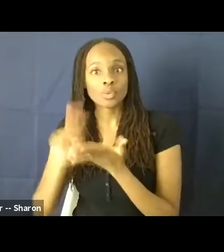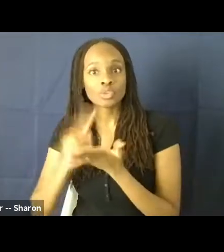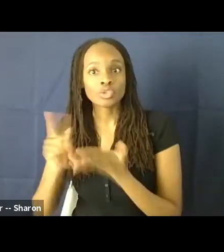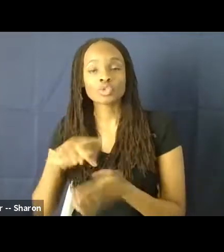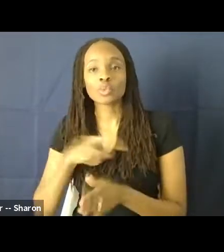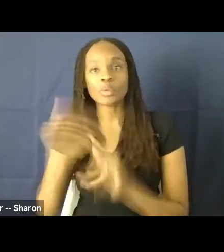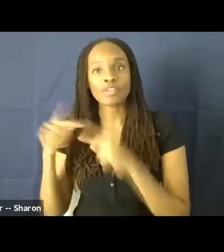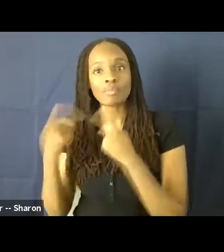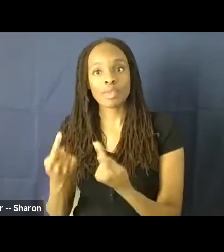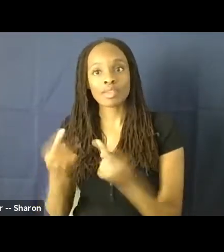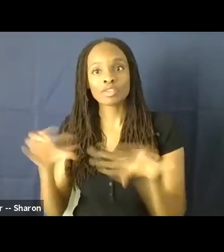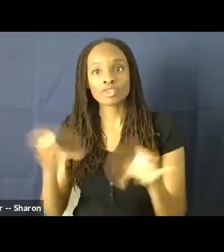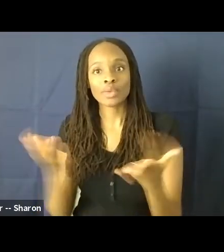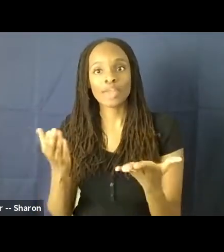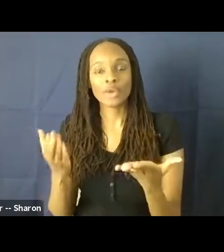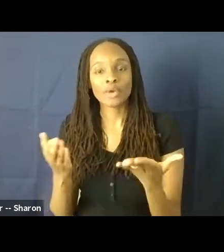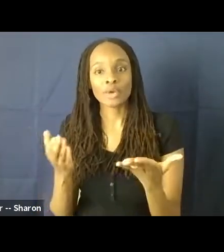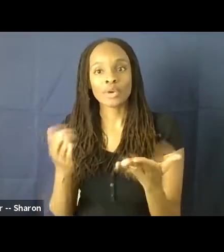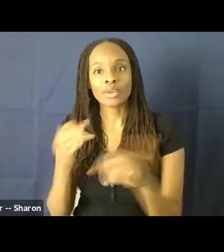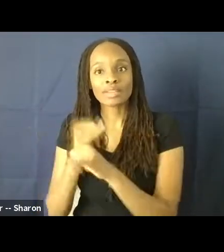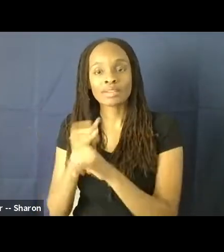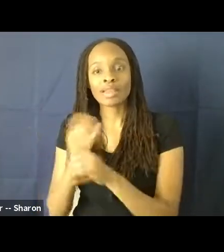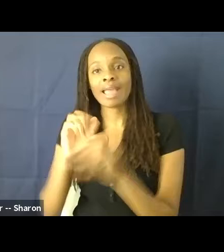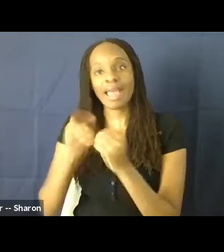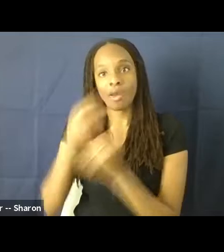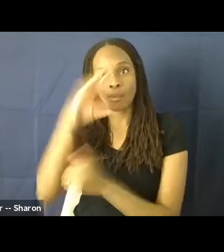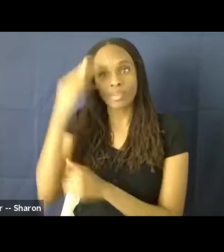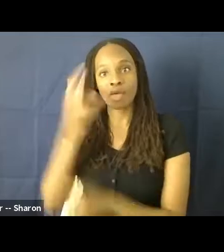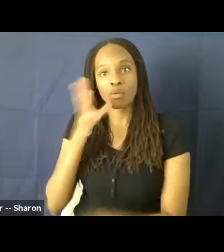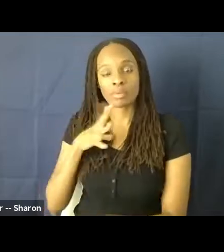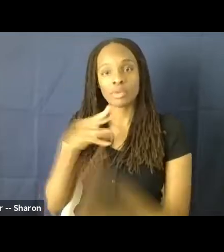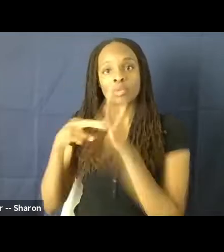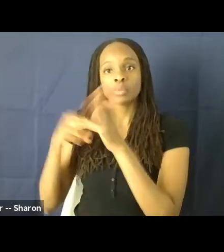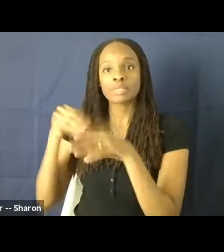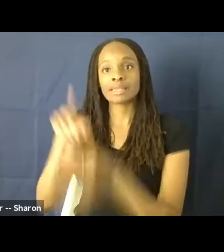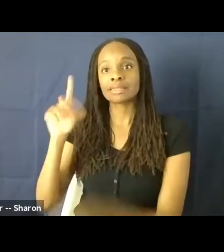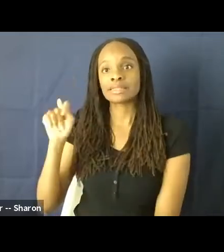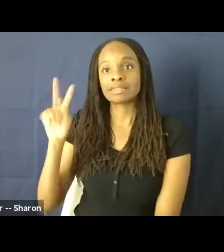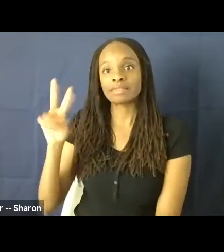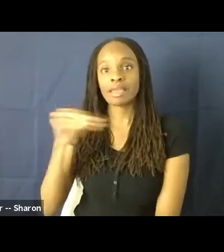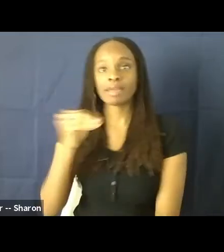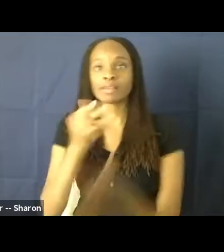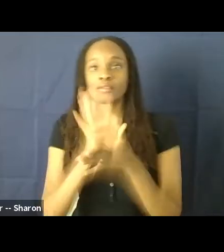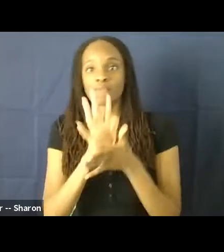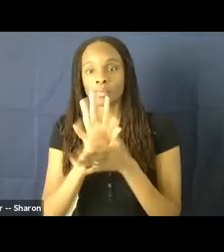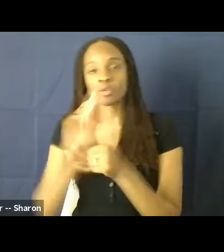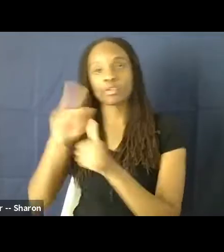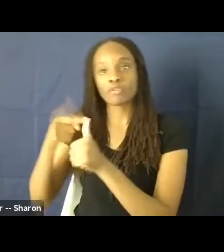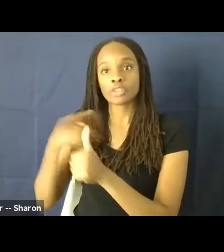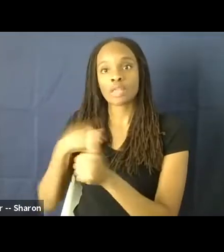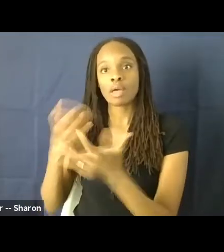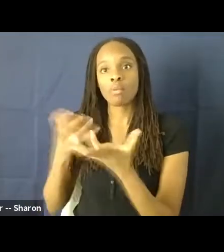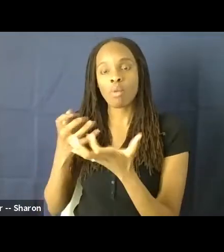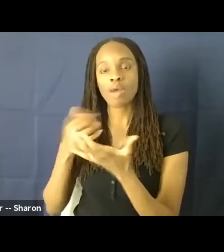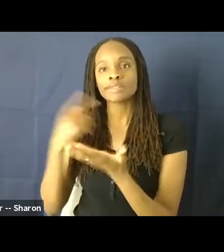about how black women are represented in television and film. So first I wanted to talk about